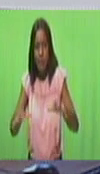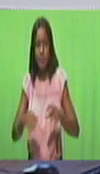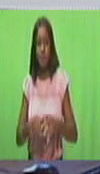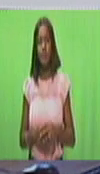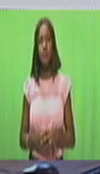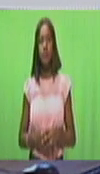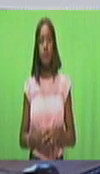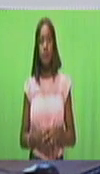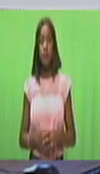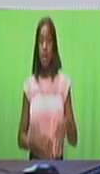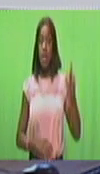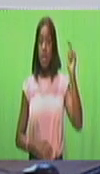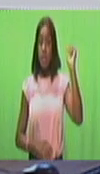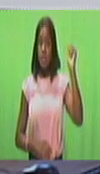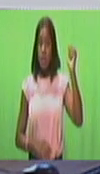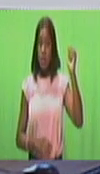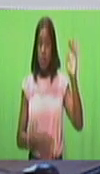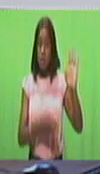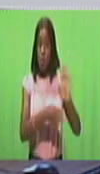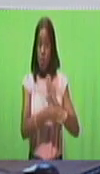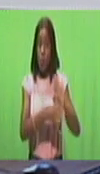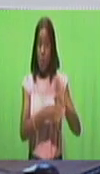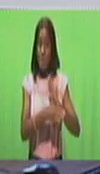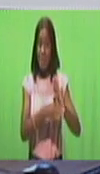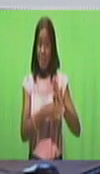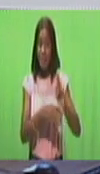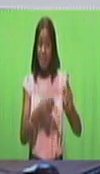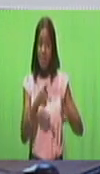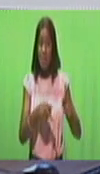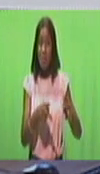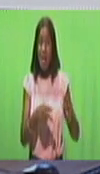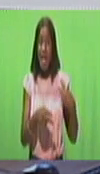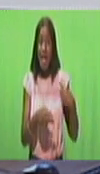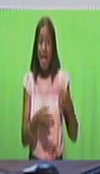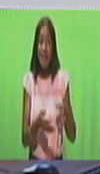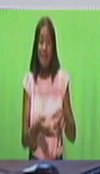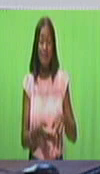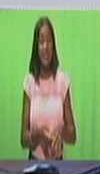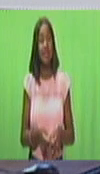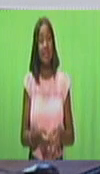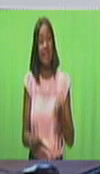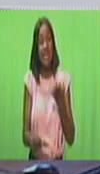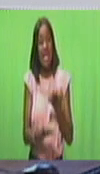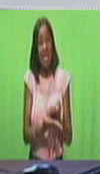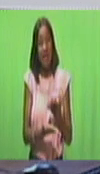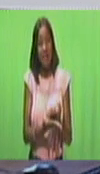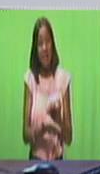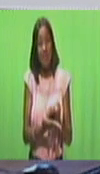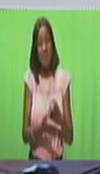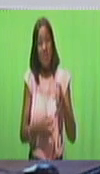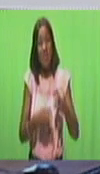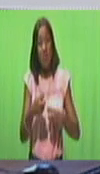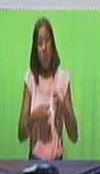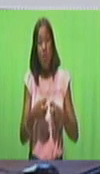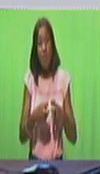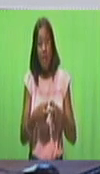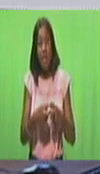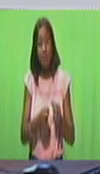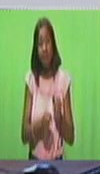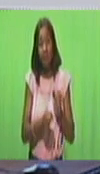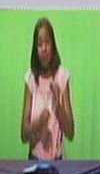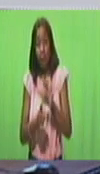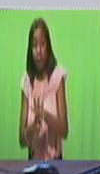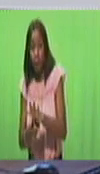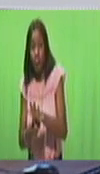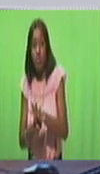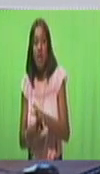All Tobago business stakeholders are up in arms. They're saying they'll be feeling the economic impact of COVID-19 more severely due to